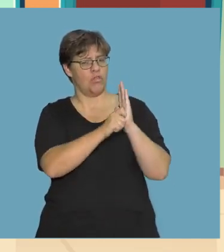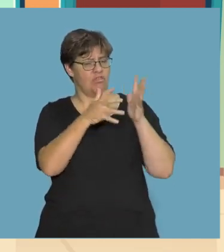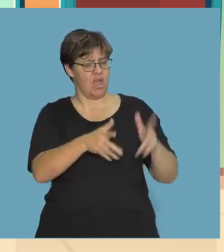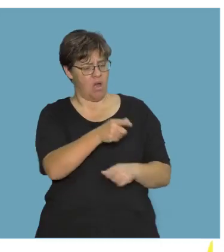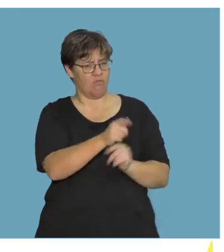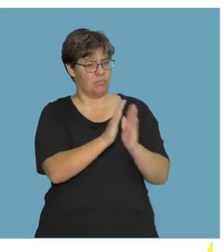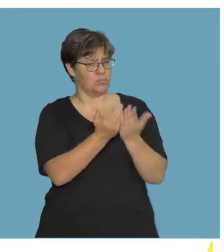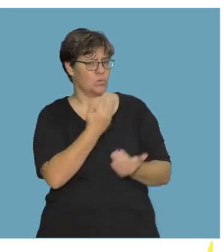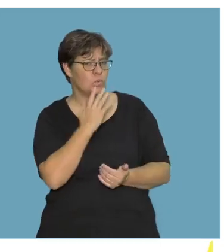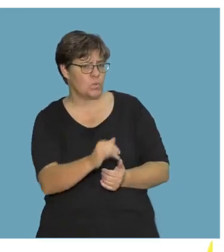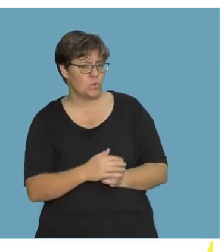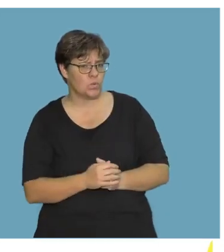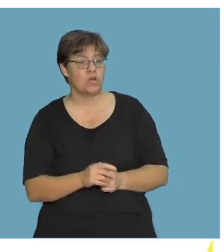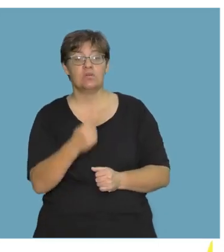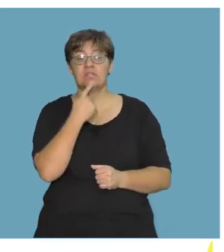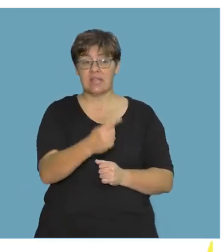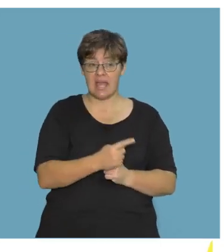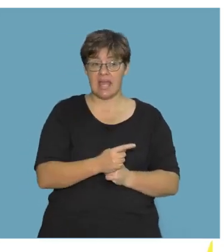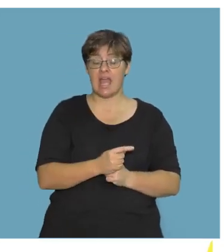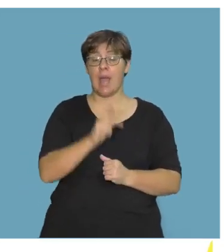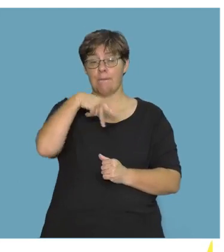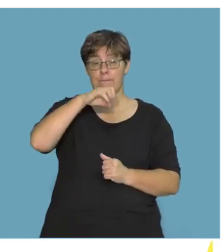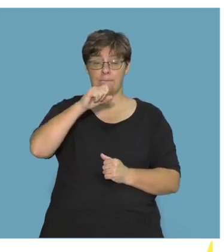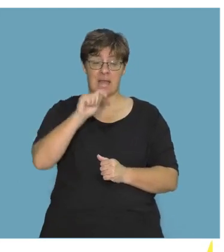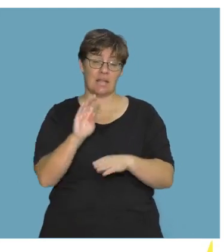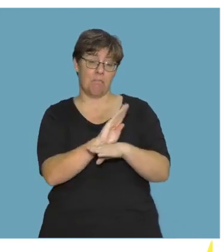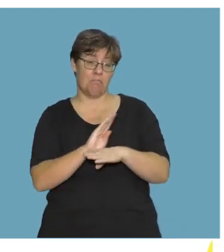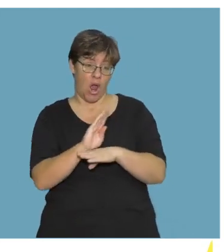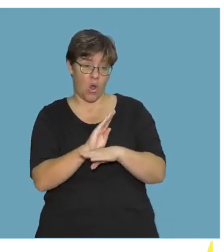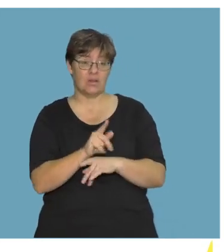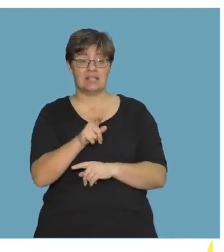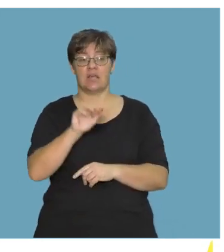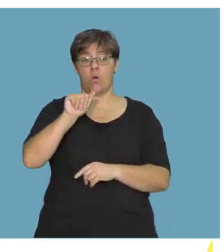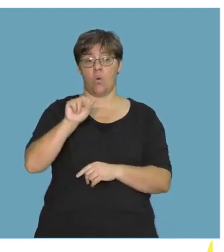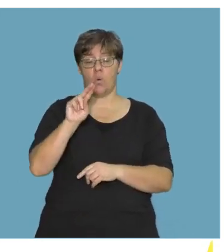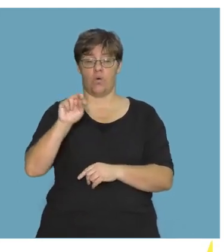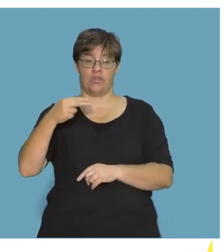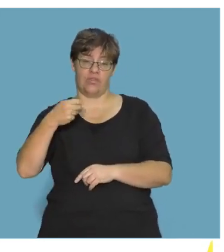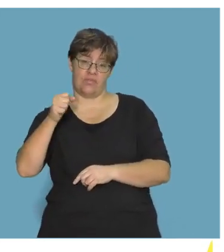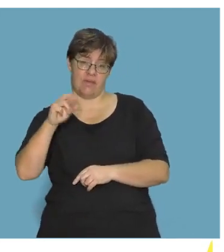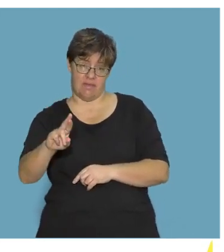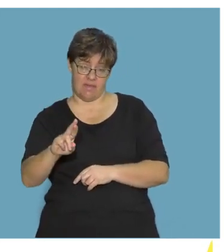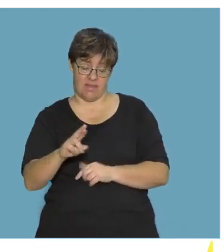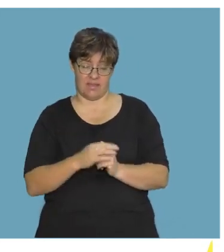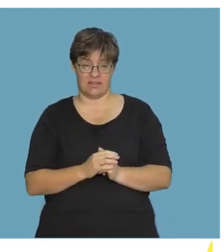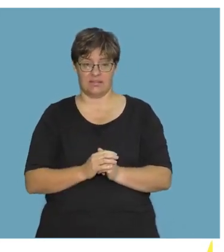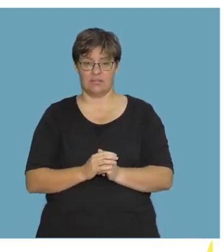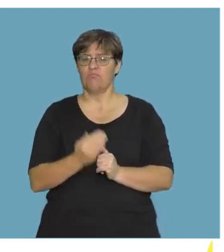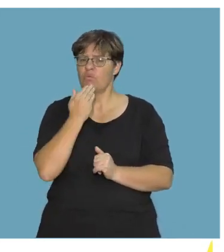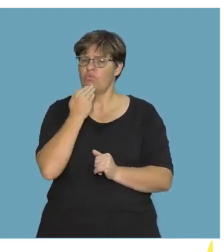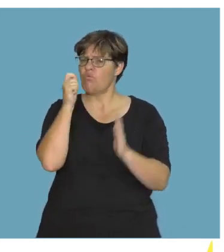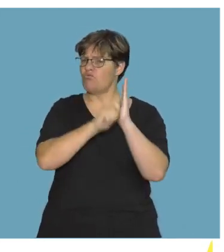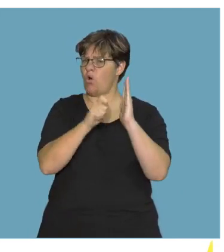say, Pat Brown is the author. Now you try. Grade 3s, who wrote that book?